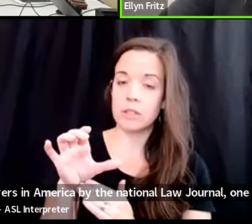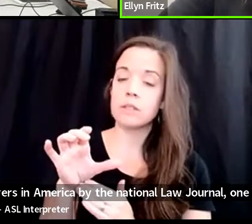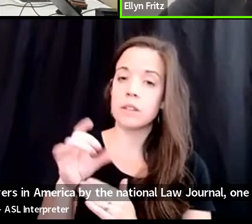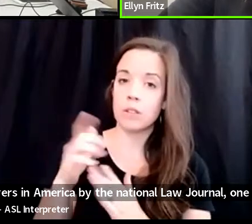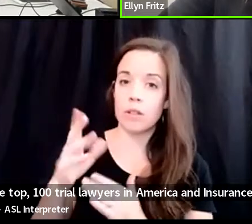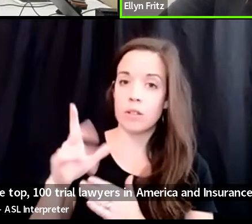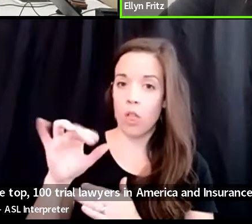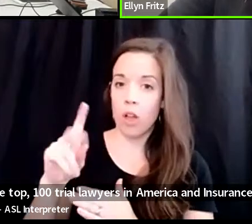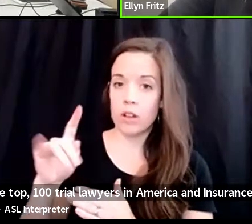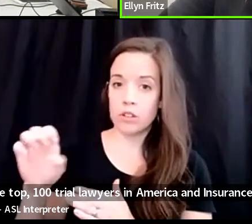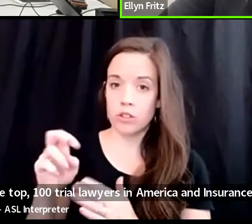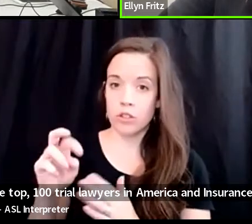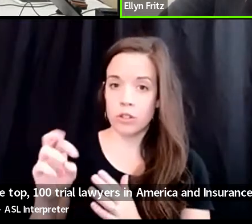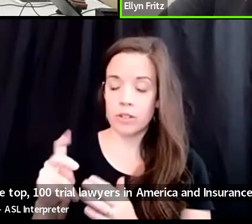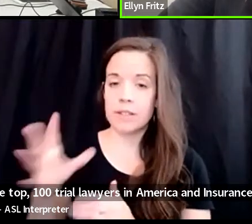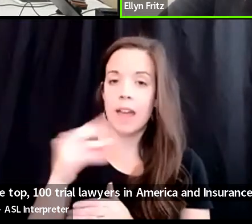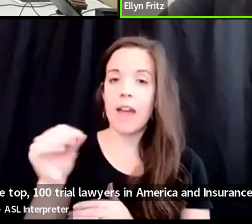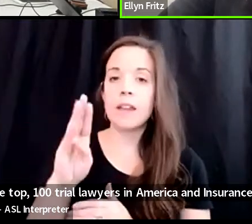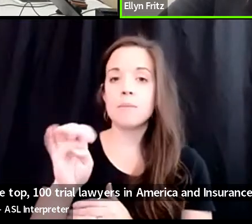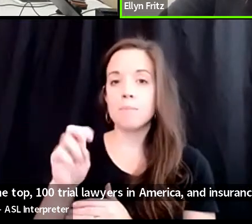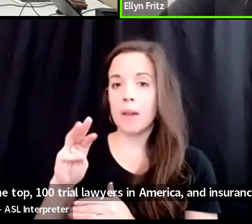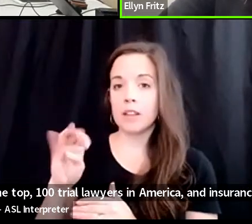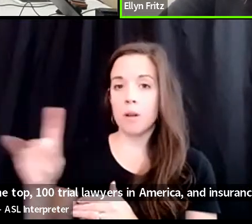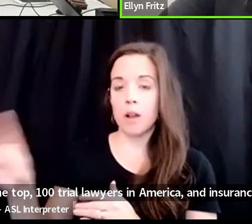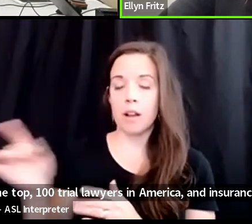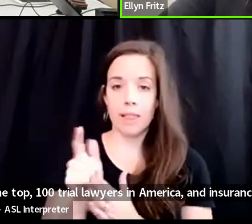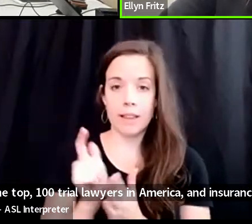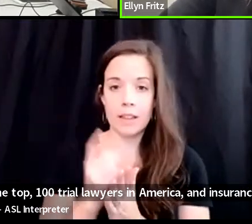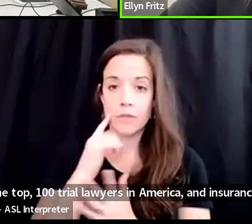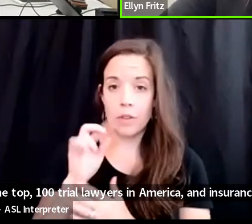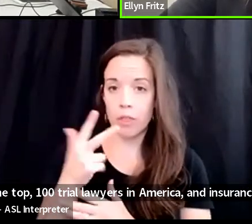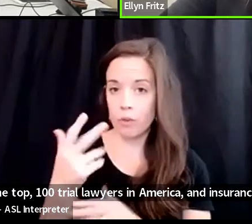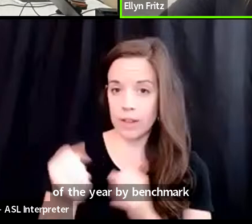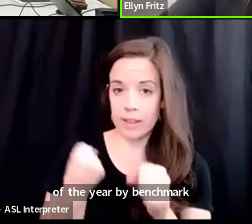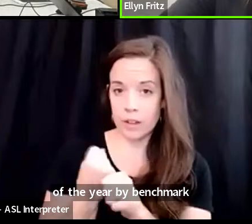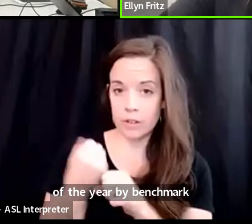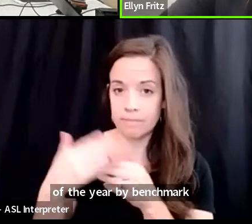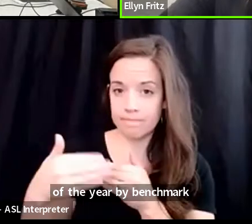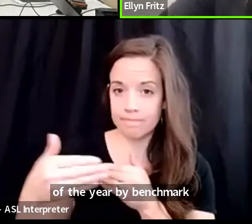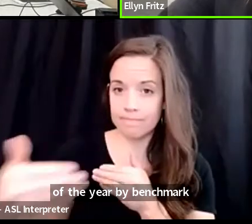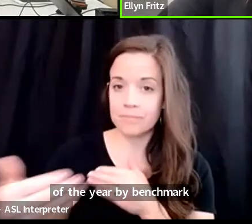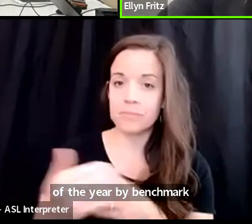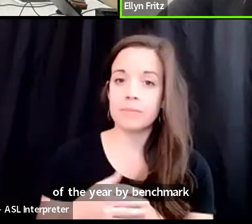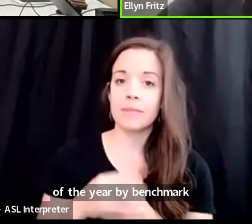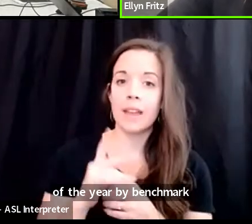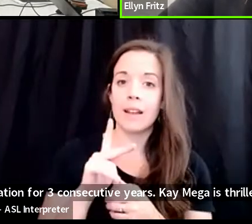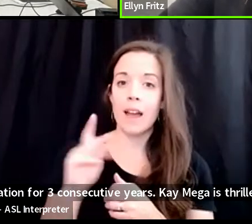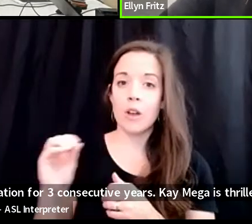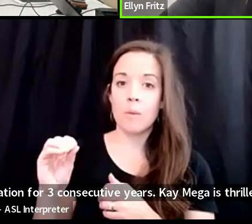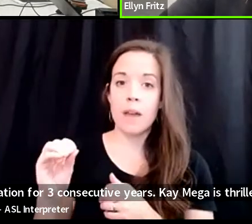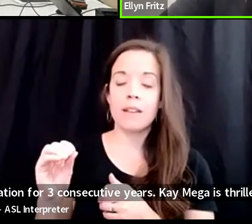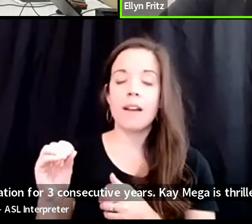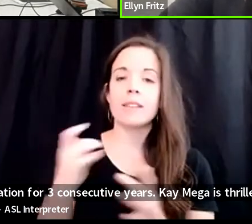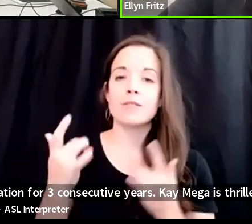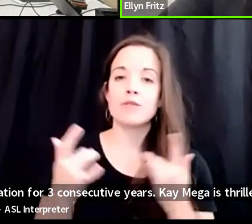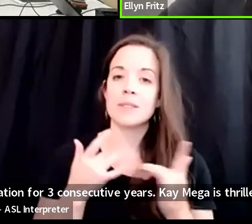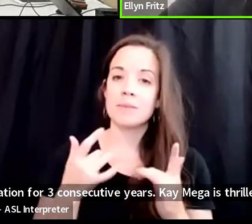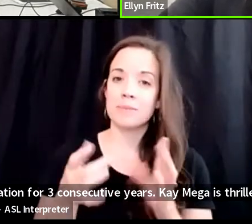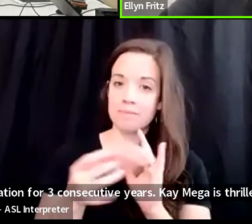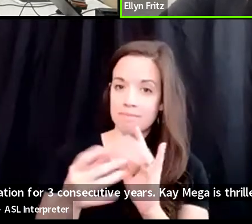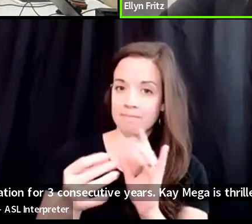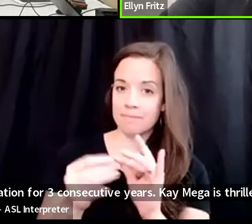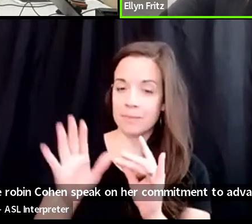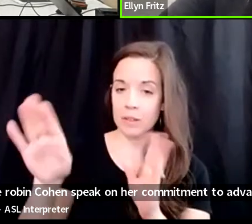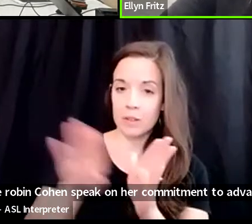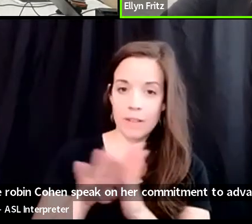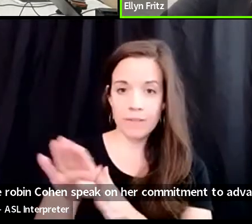lawyer of the year by benchmark litigation for three consecutive years. Kaia Megha is thrilled to have Robin Cohen speak on her commitment to advancing